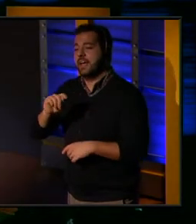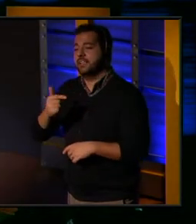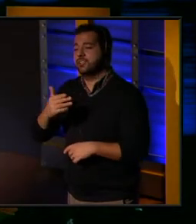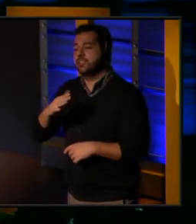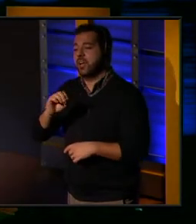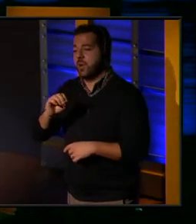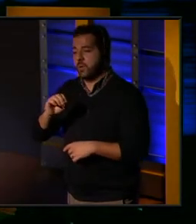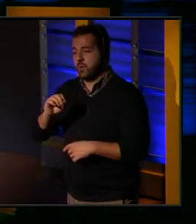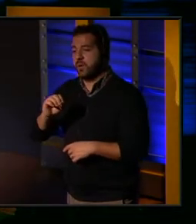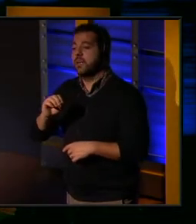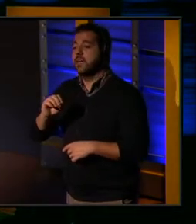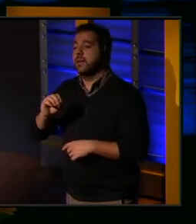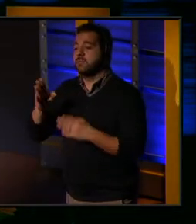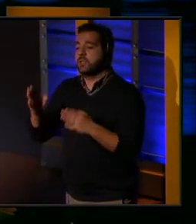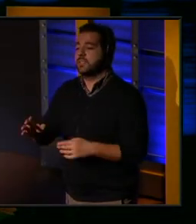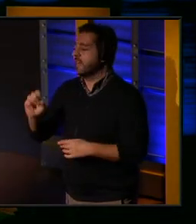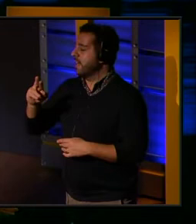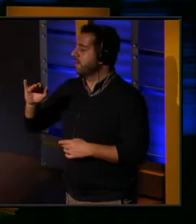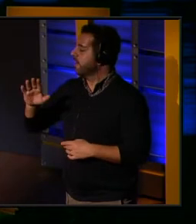Larson.